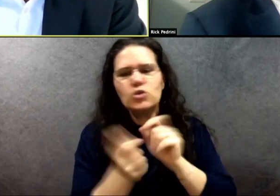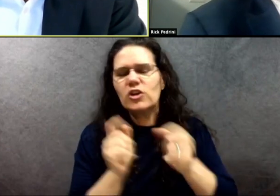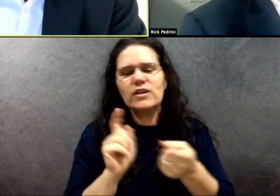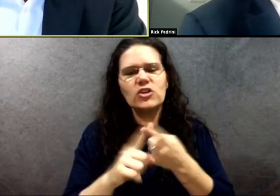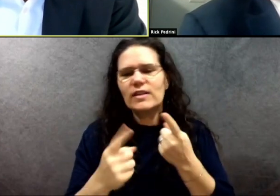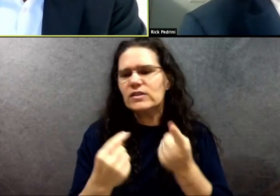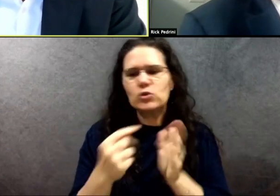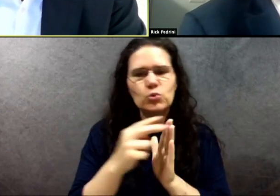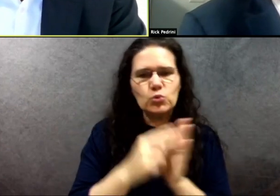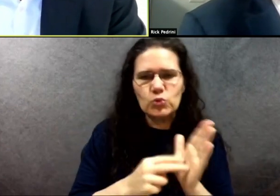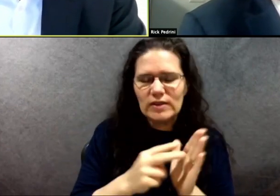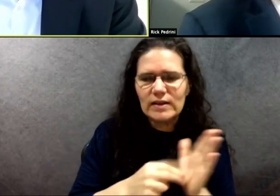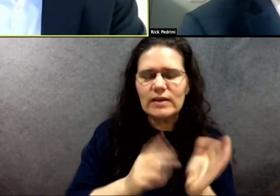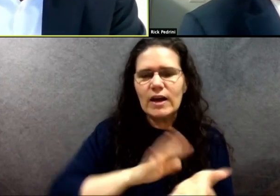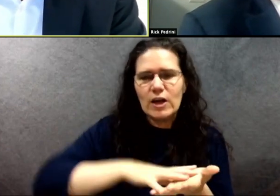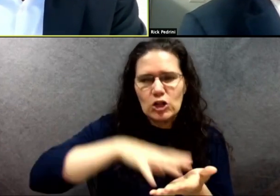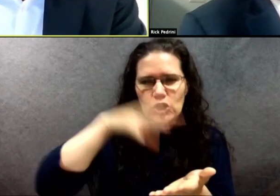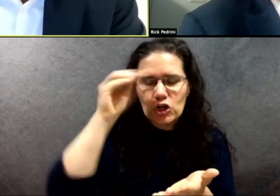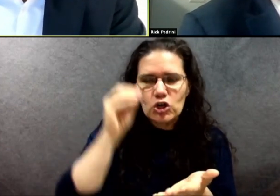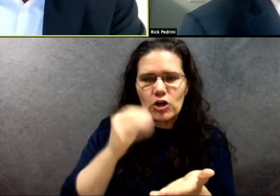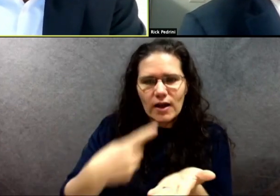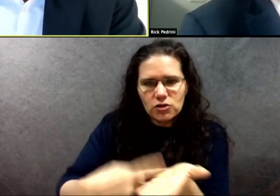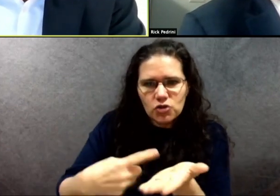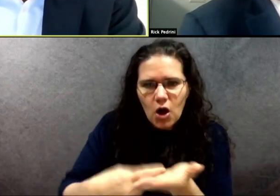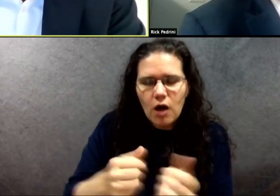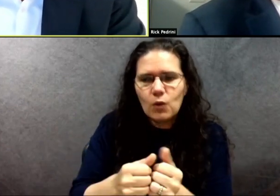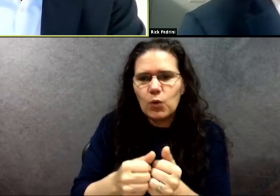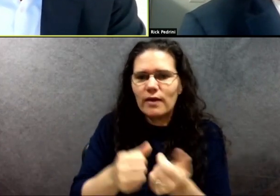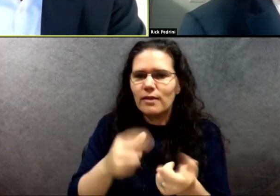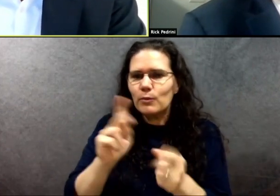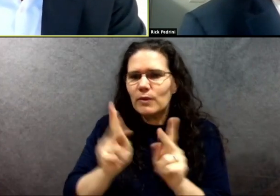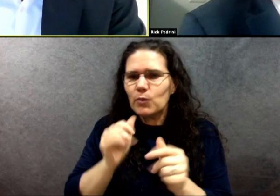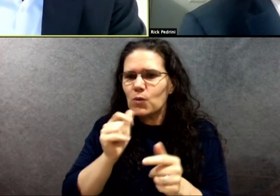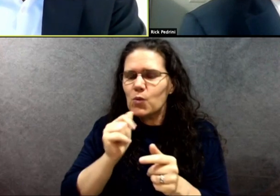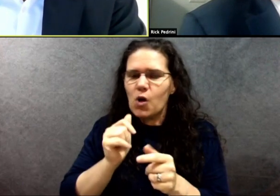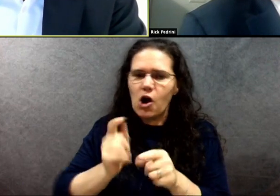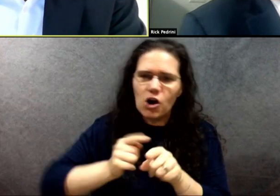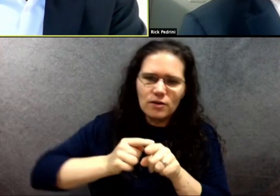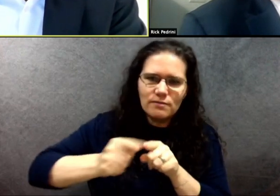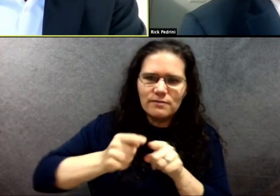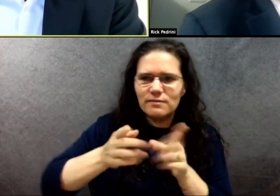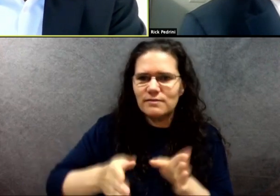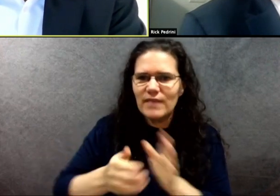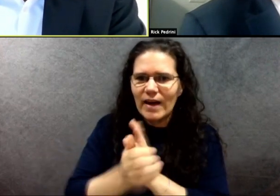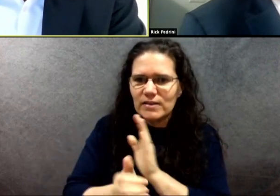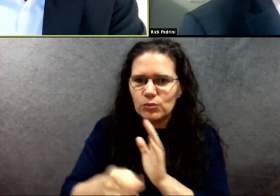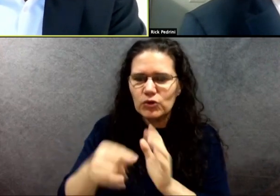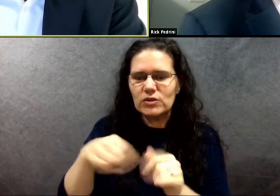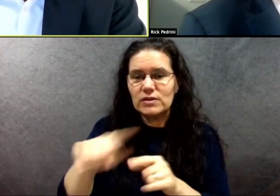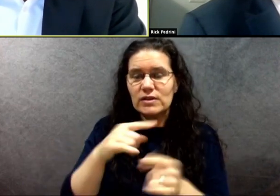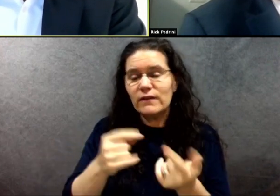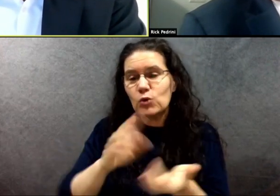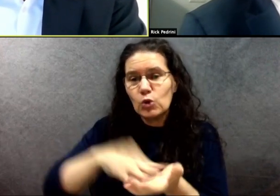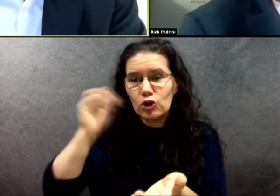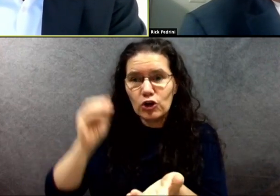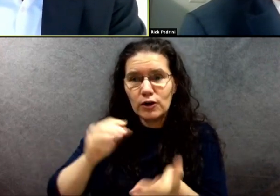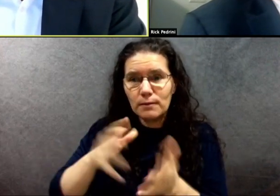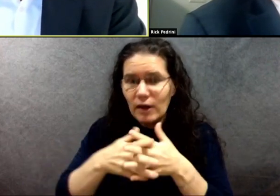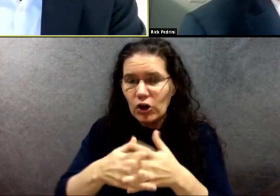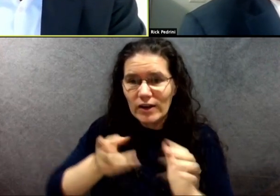experts in these areas, unless you know American history. And I'm going to encourage you. I'm going to share some stuff with you myself